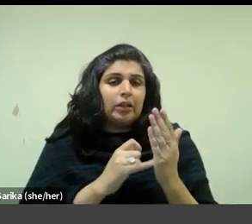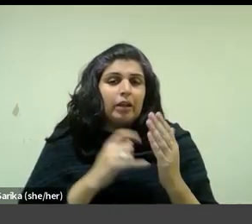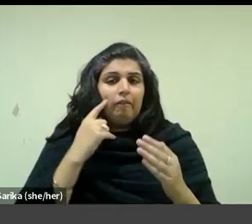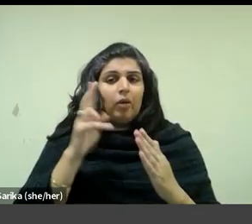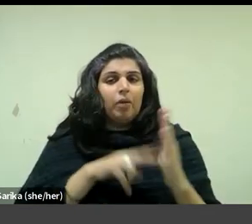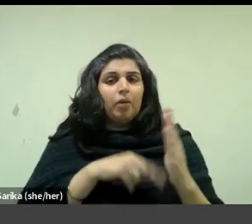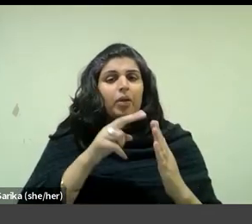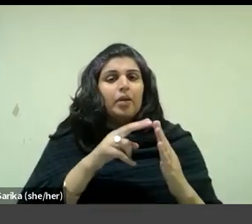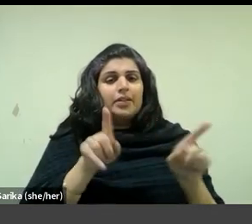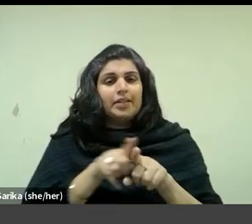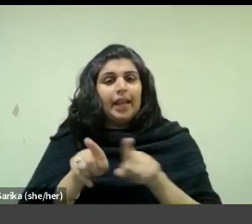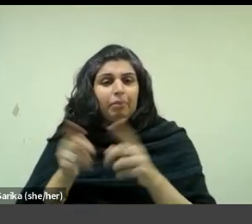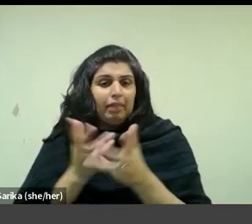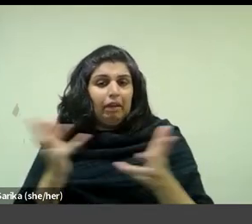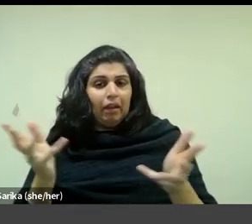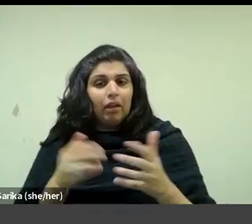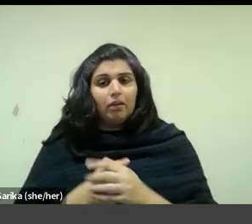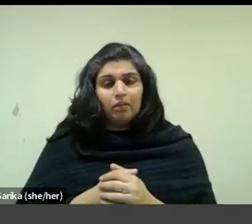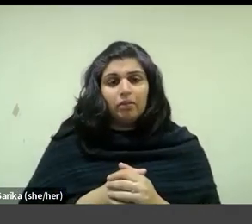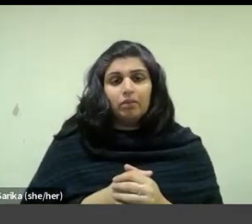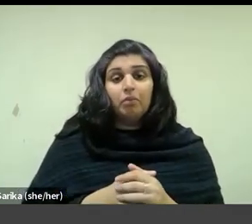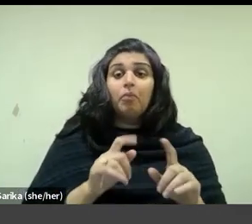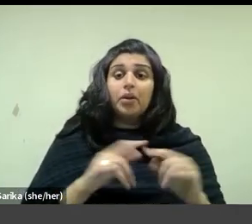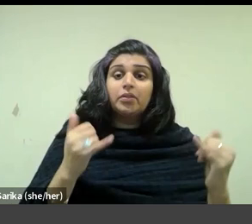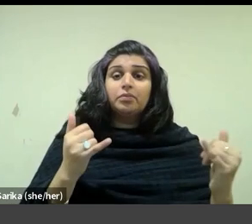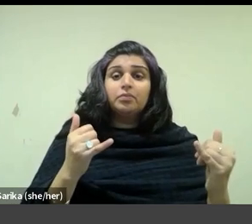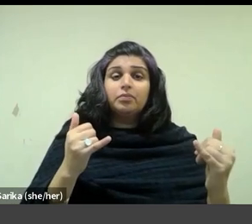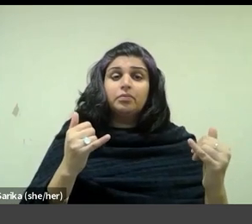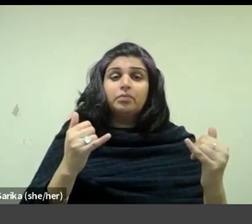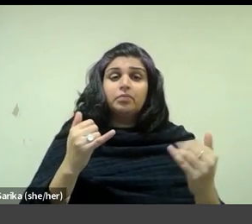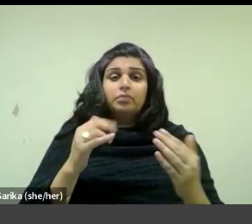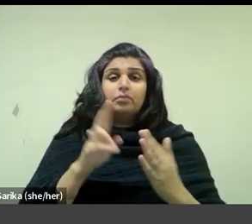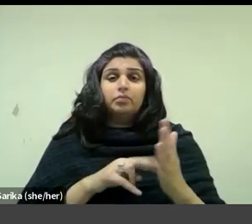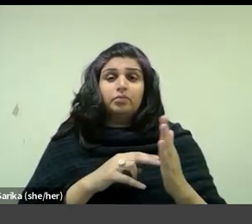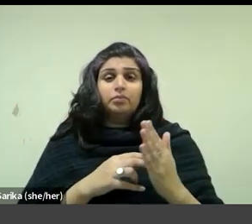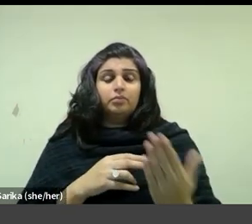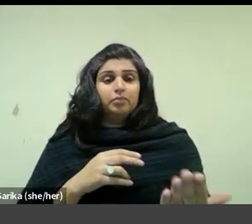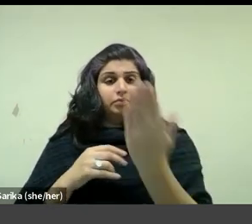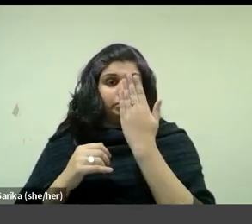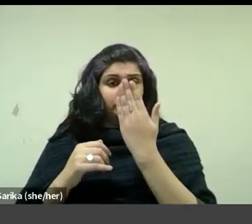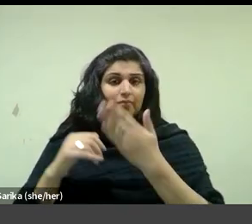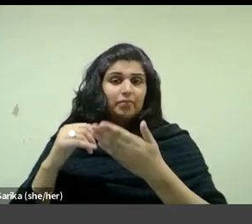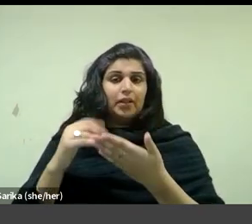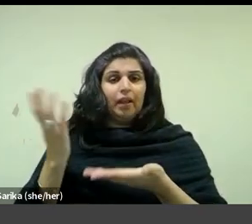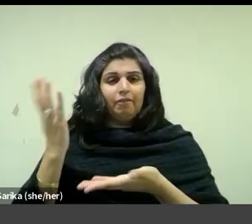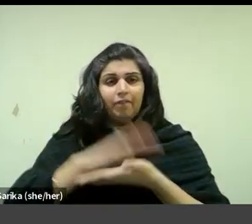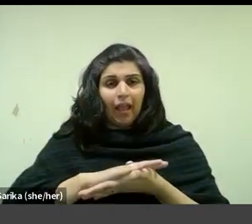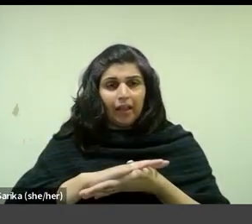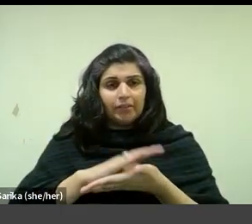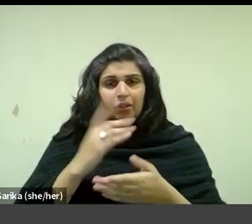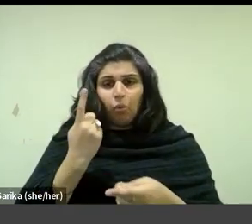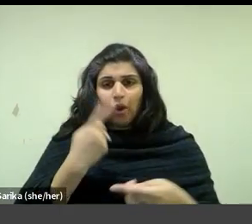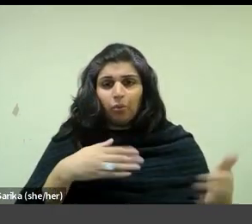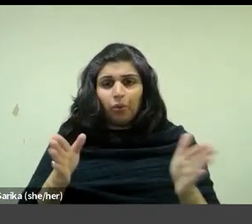on the same theme. But now the scene is conceptualized frontally and flatly, and at one remove.